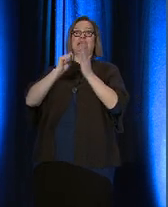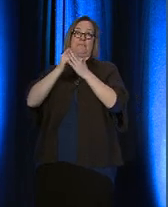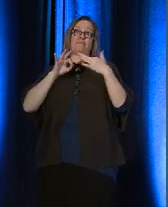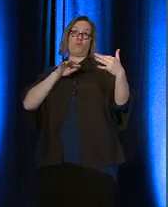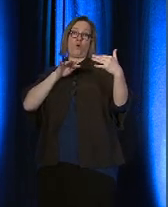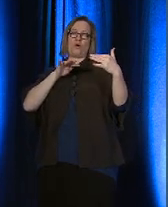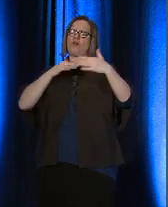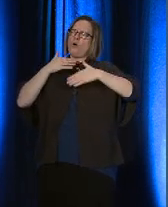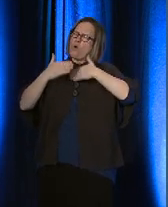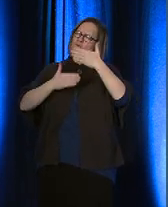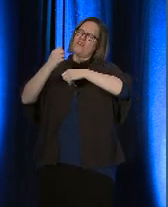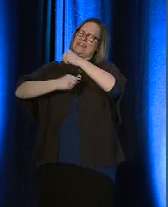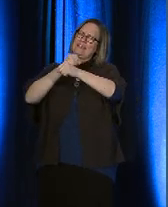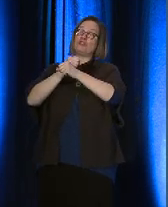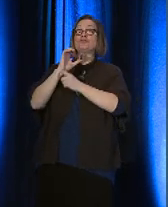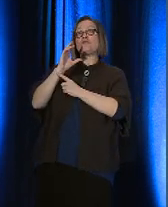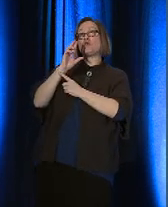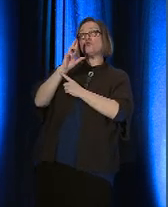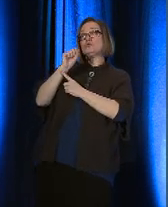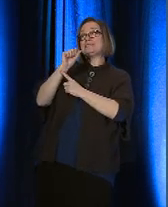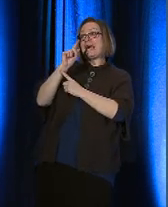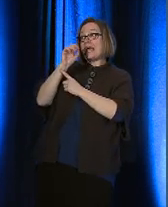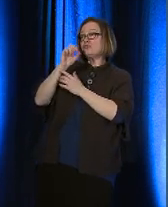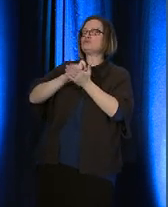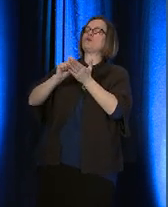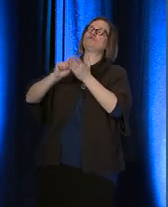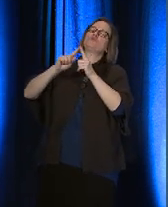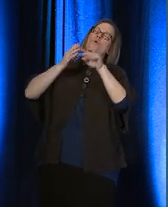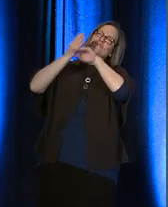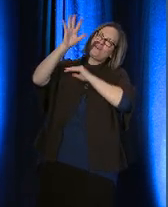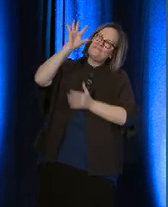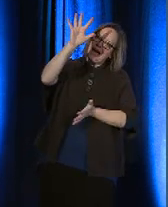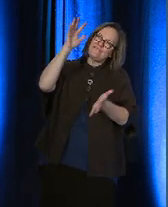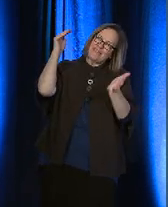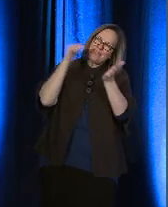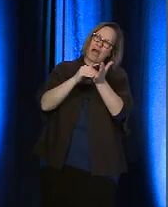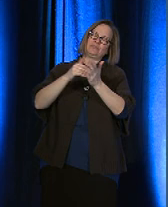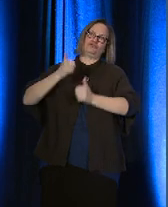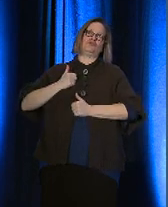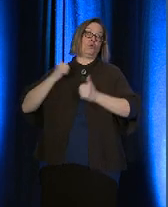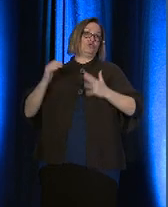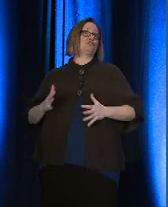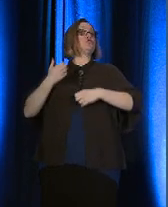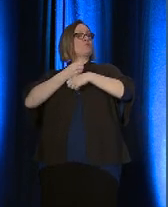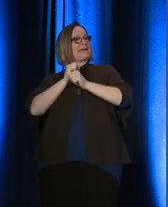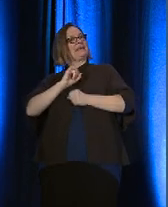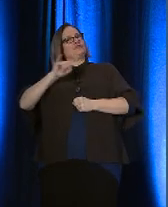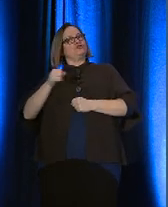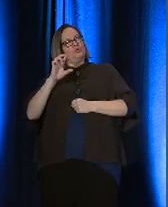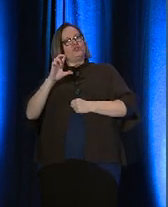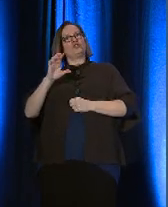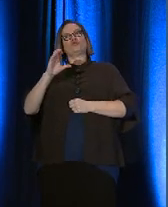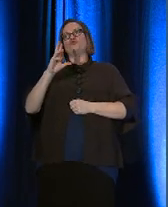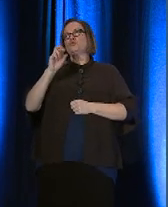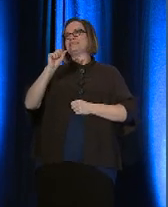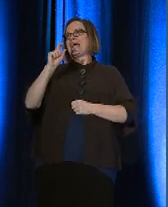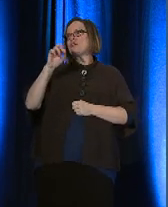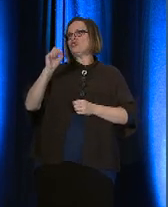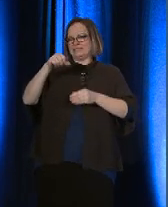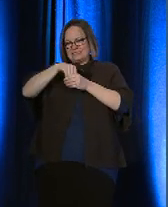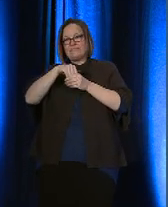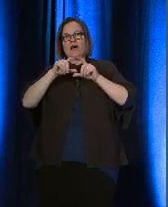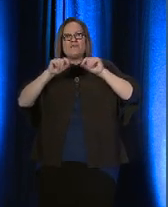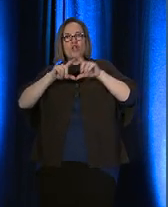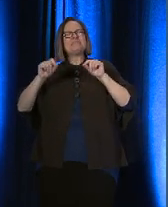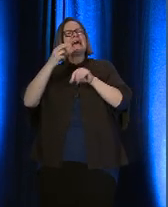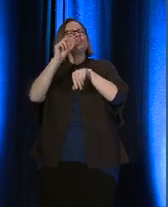years, the Crusaders wrote to over 5,000 soldiers, created a junior Crusaders group to stuff envelopes, and used a mimeograph